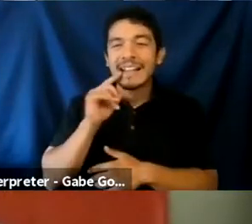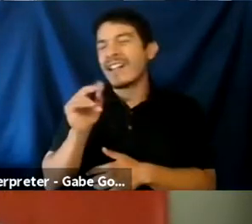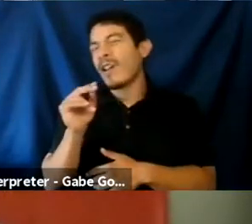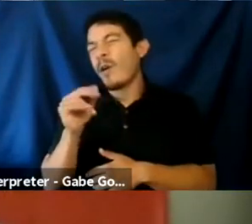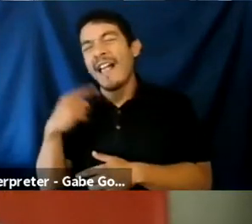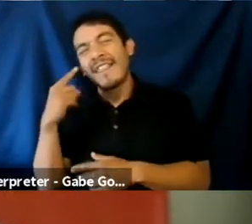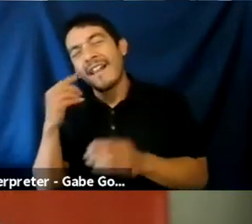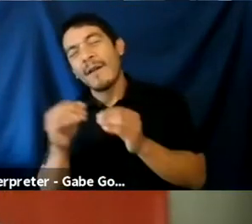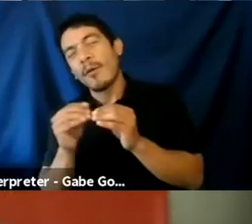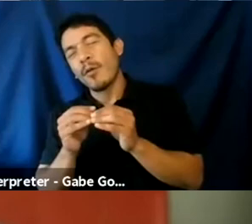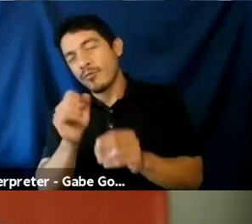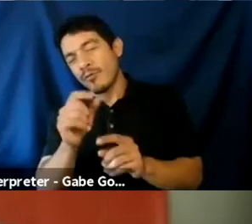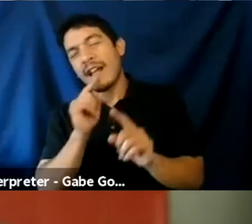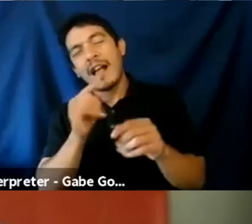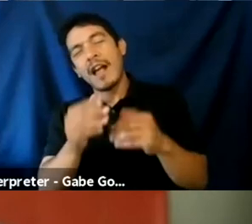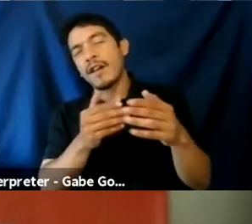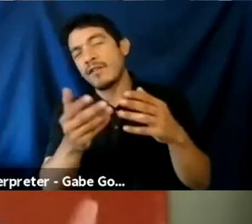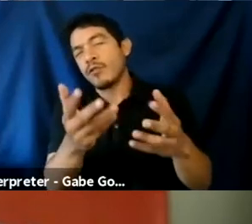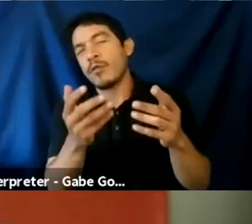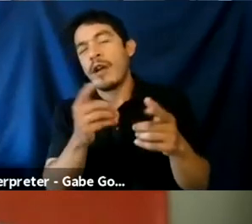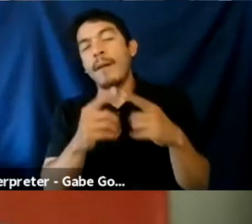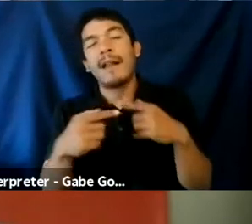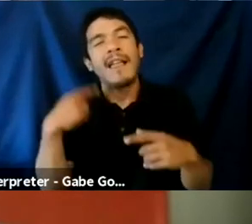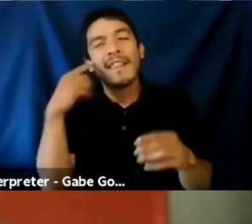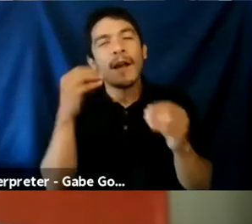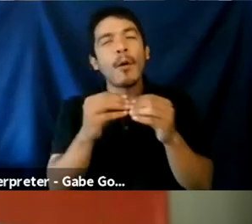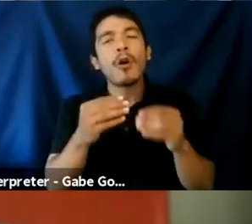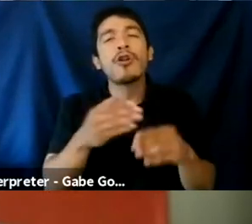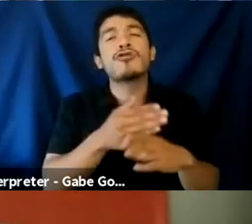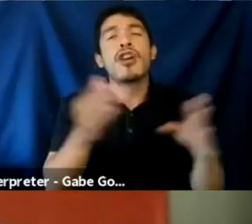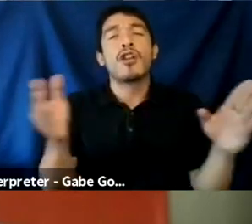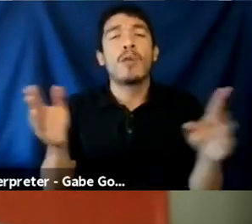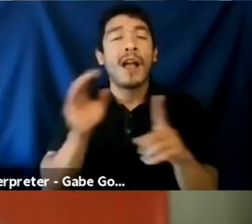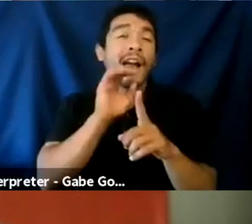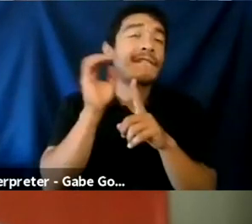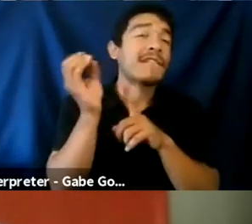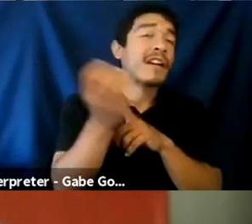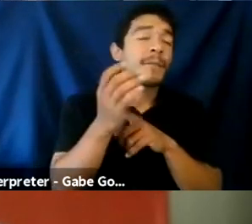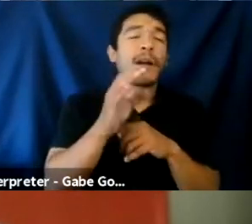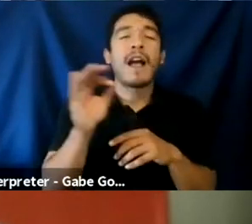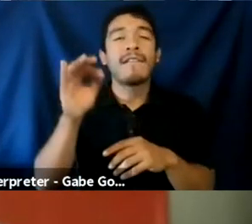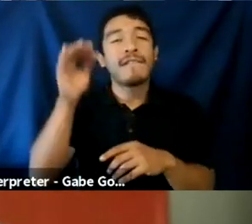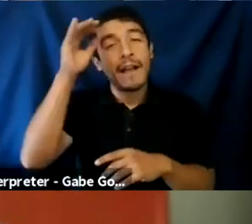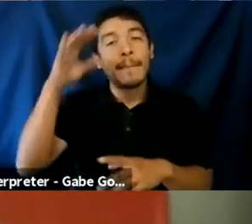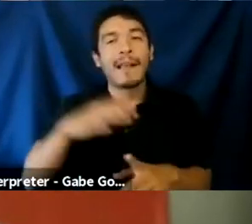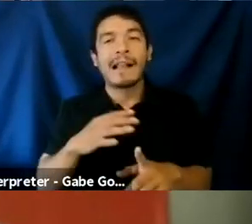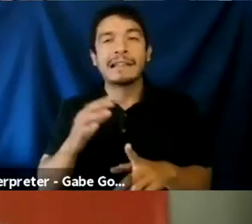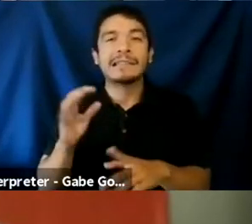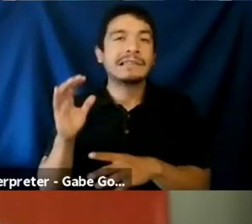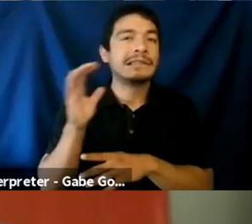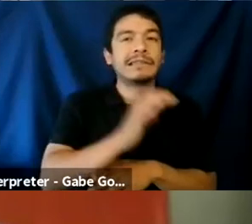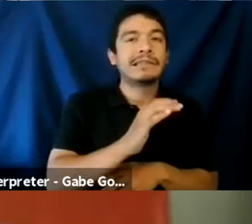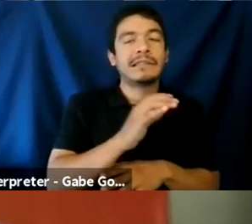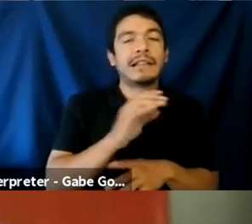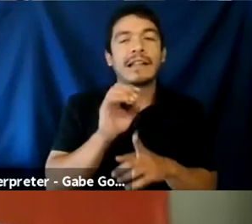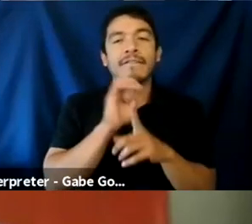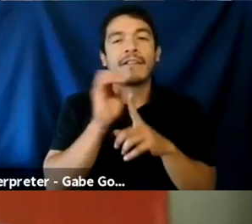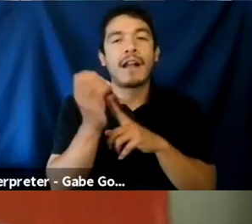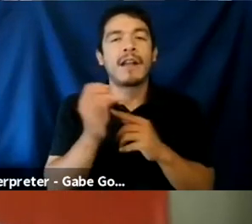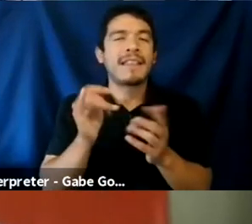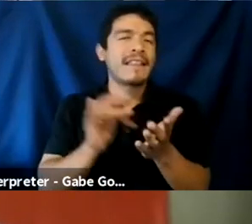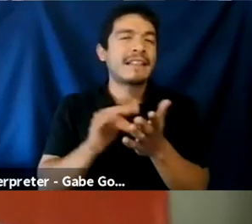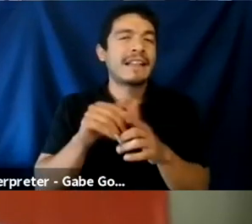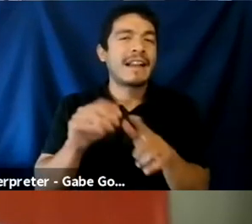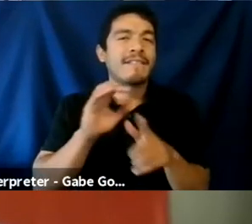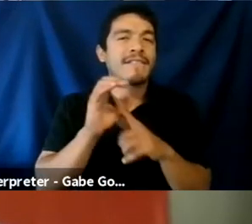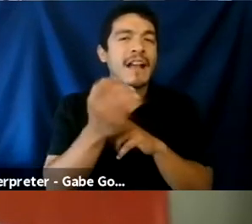answer it however you want, but I'm thinking more about like the general environment of, of sort of male dominated environment, the toxicity in the environment. What does that